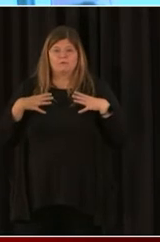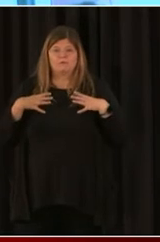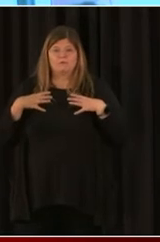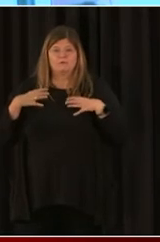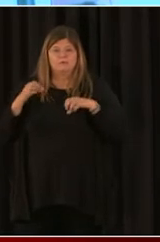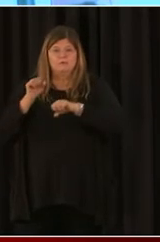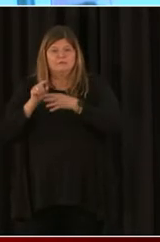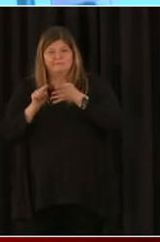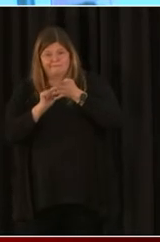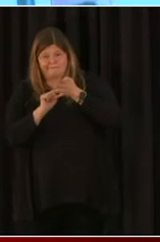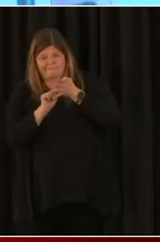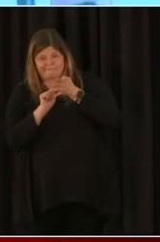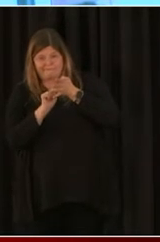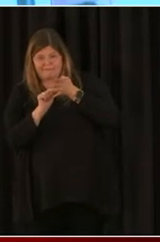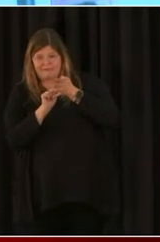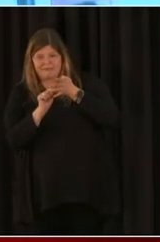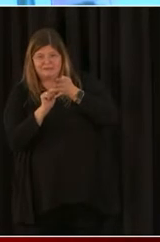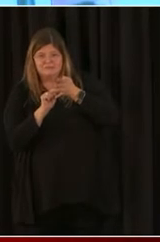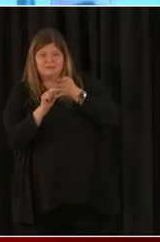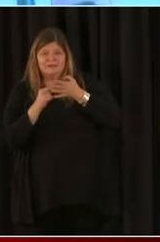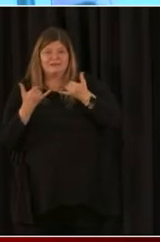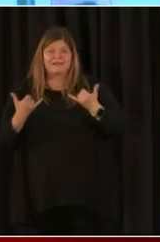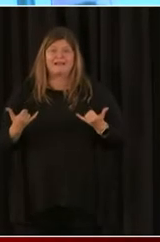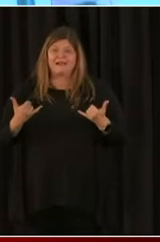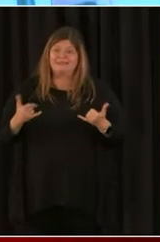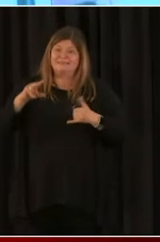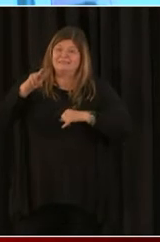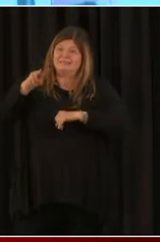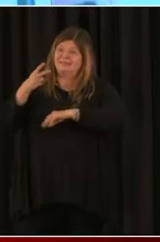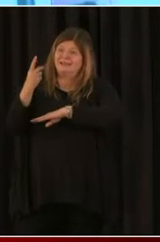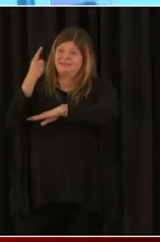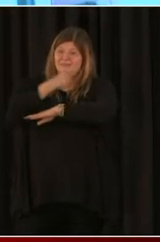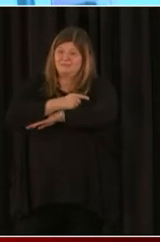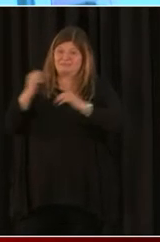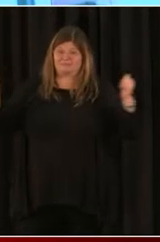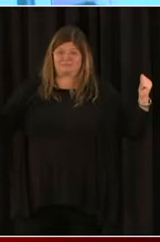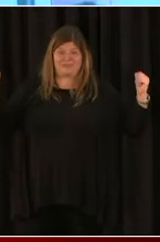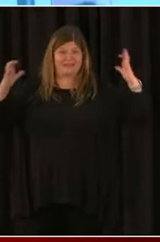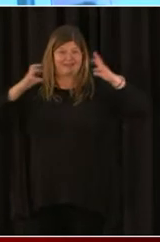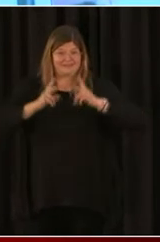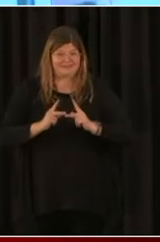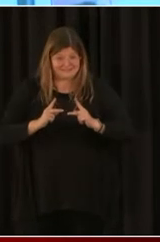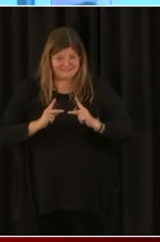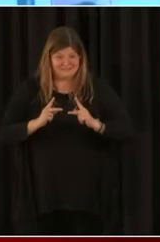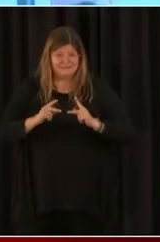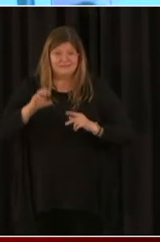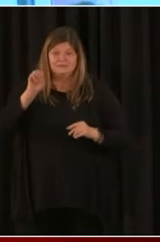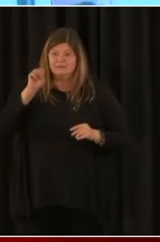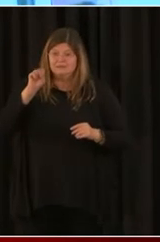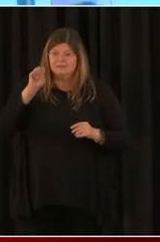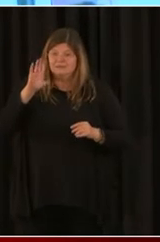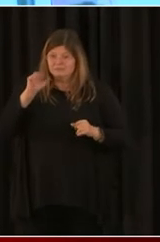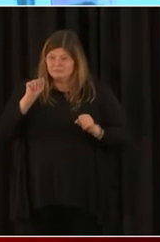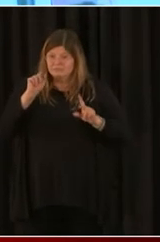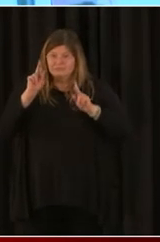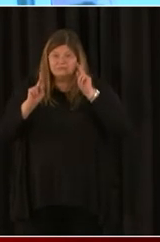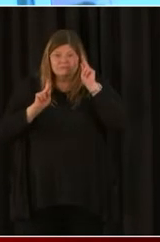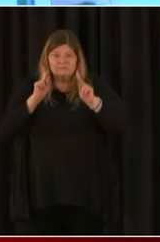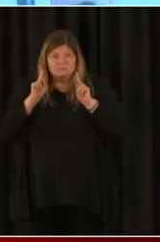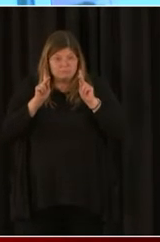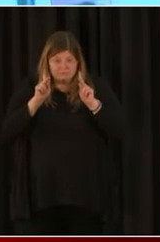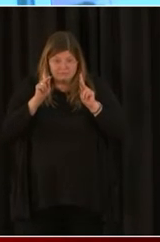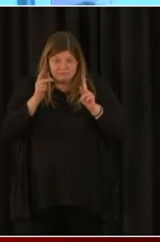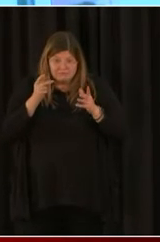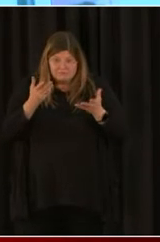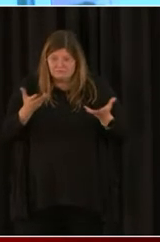only the second day back in the office for most of us at the SBA. The stimulus package bill was a